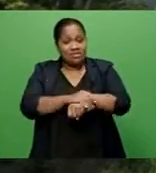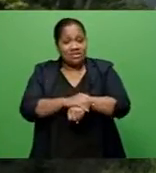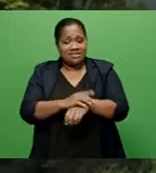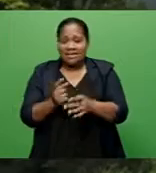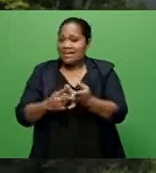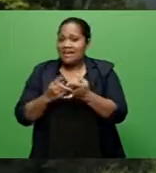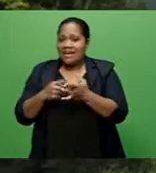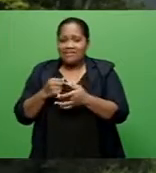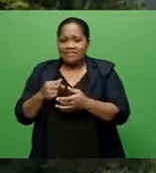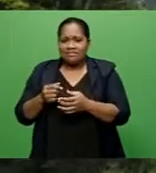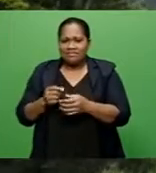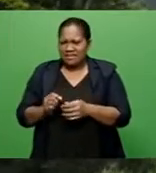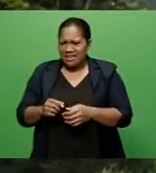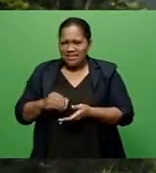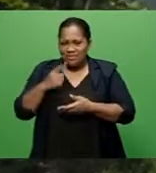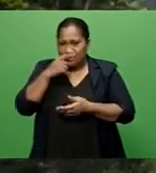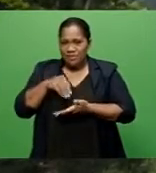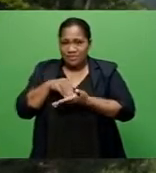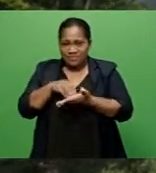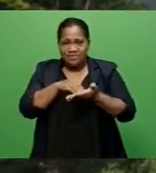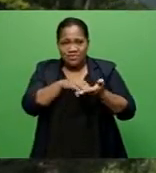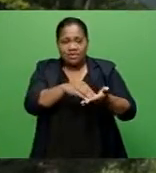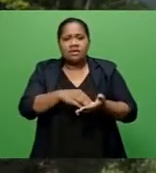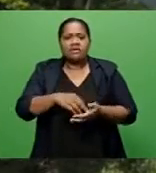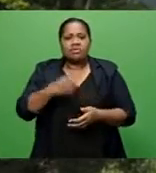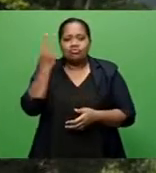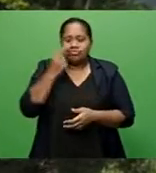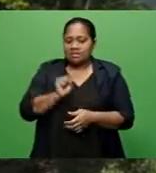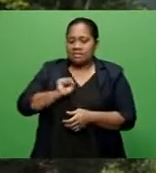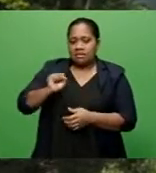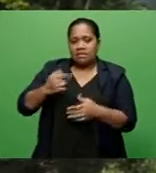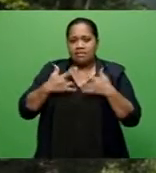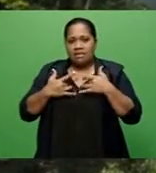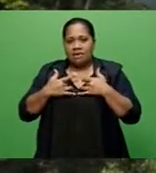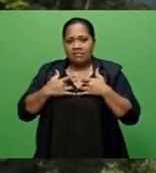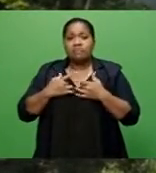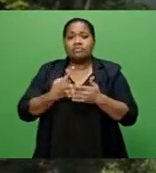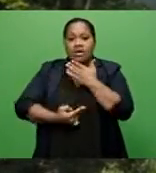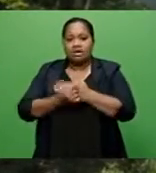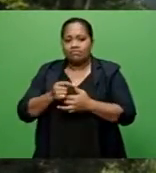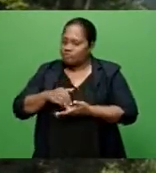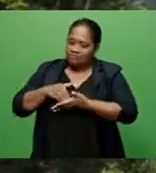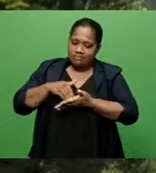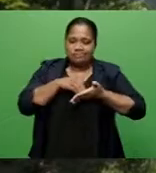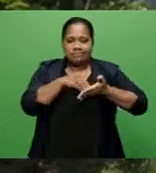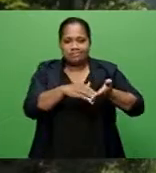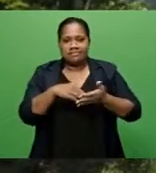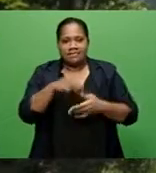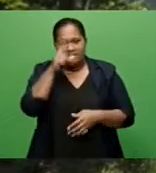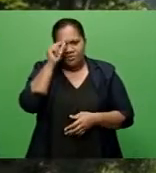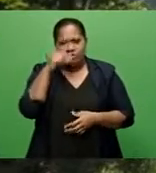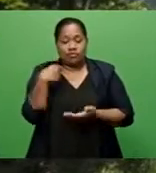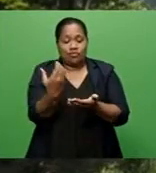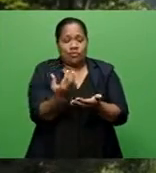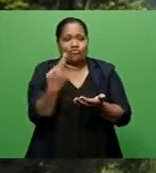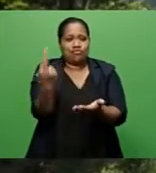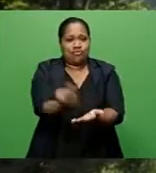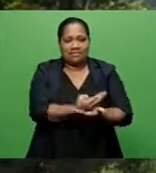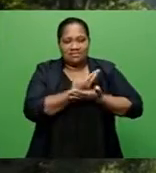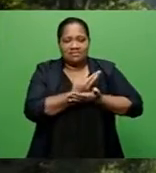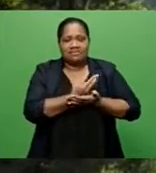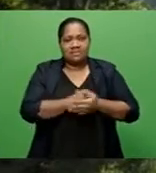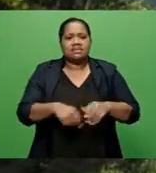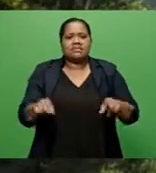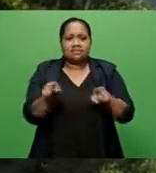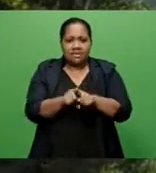responders risked their lives during natural disaster to help save Fijians in need of rescuing. They are also calling on the